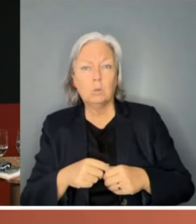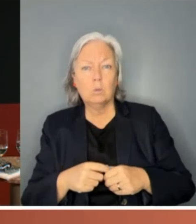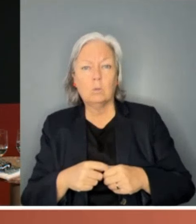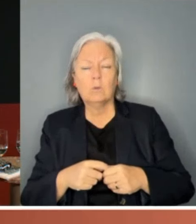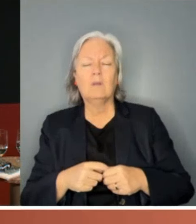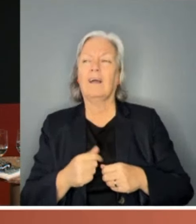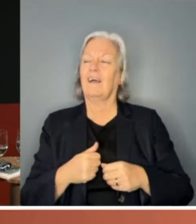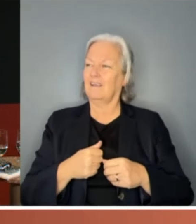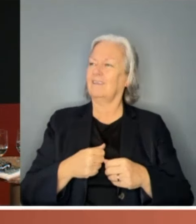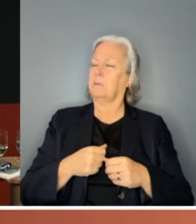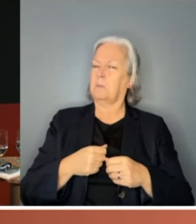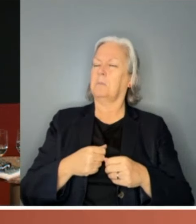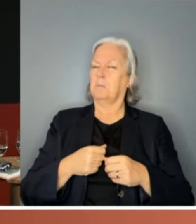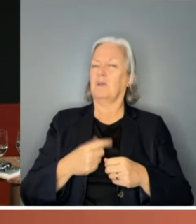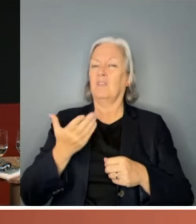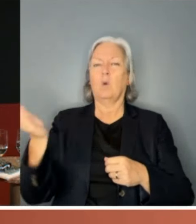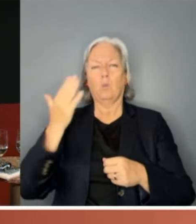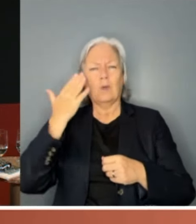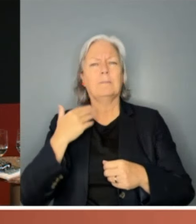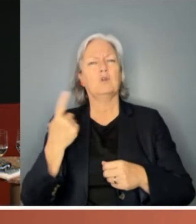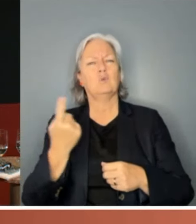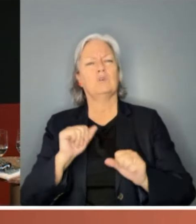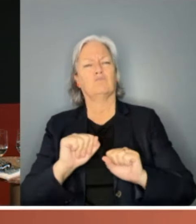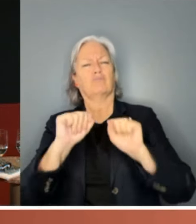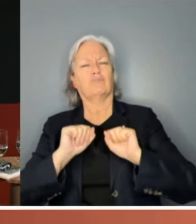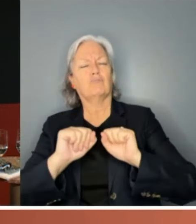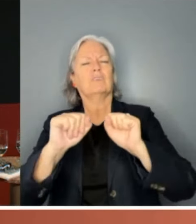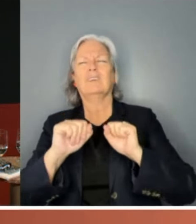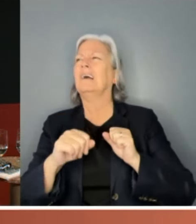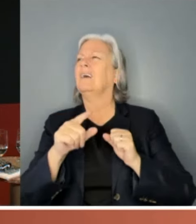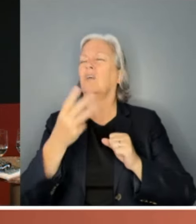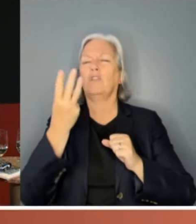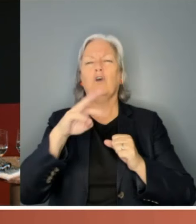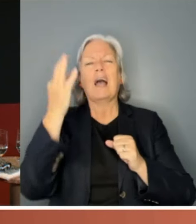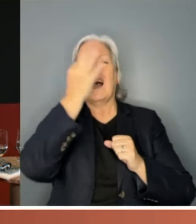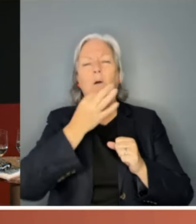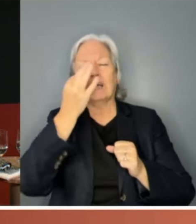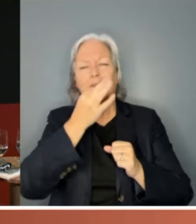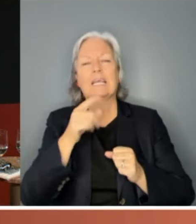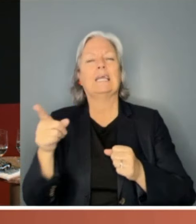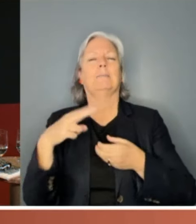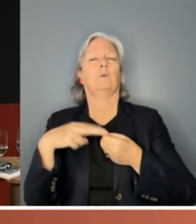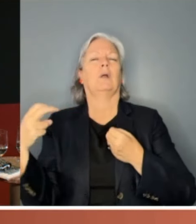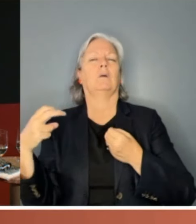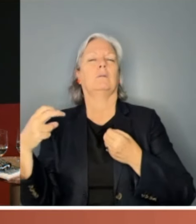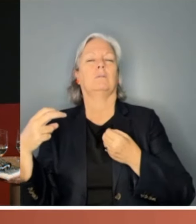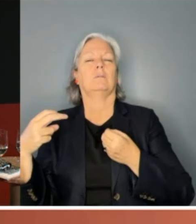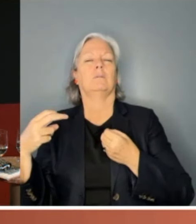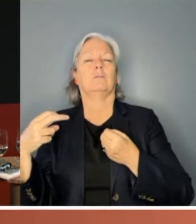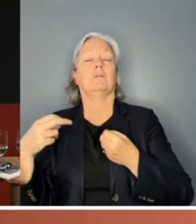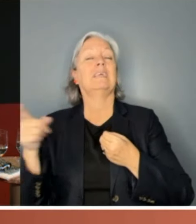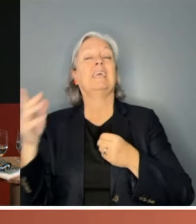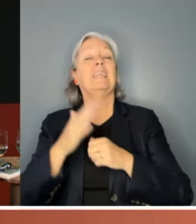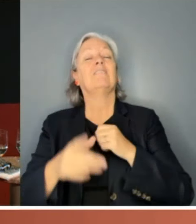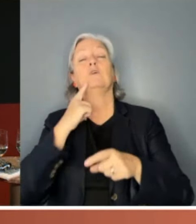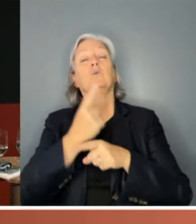interesting. These women are really pushing back. Now, within, I think it was 30 hours, he pulled out. And he didn't mention the gender card